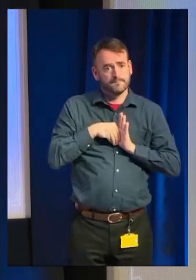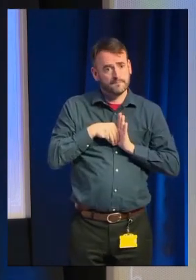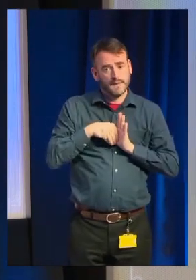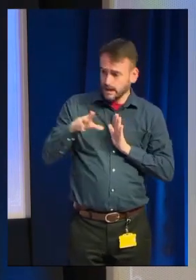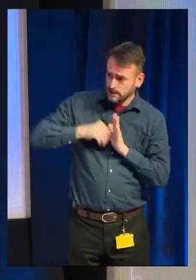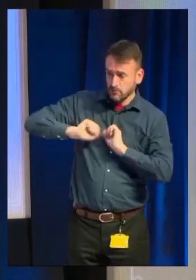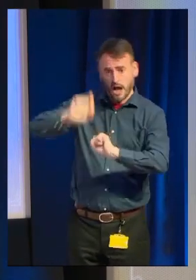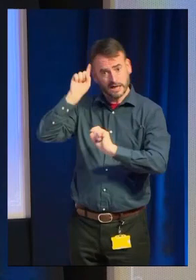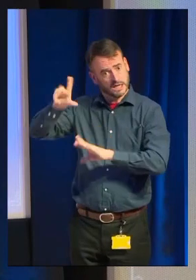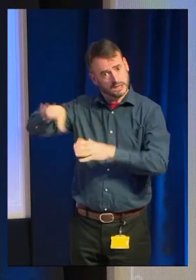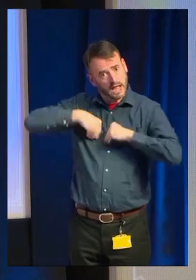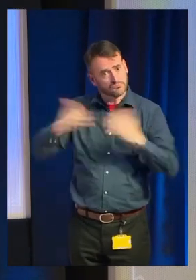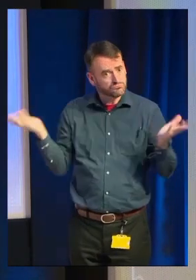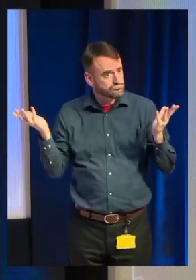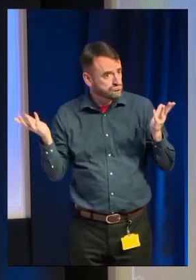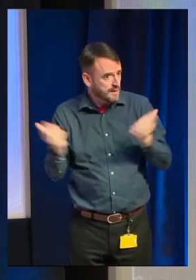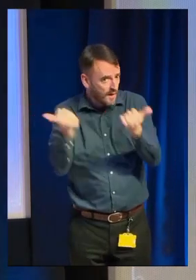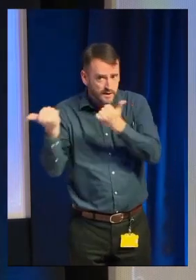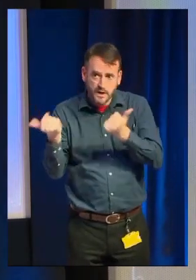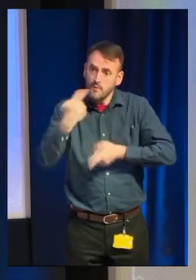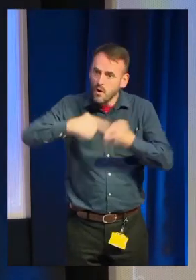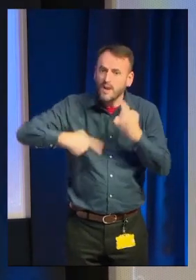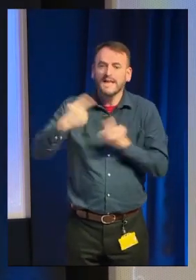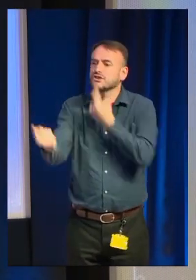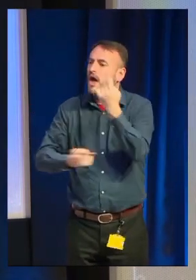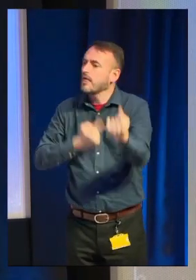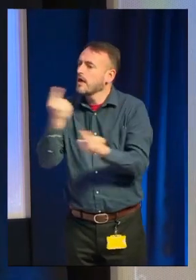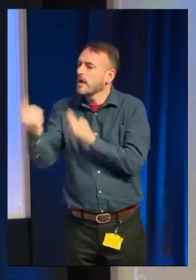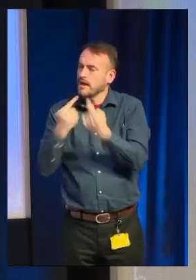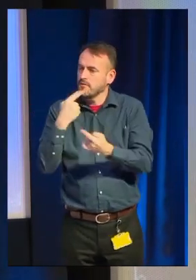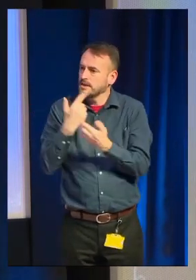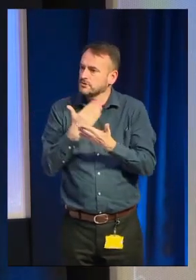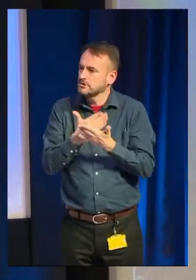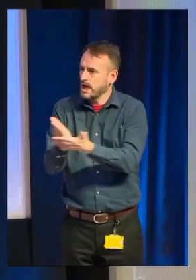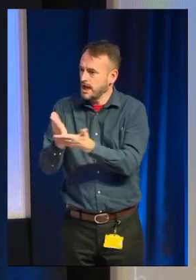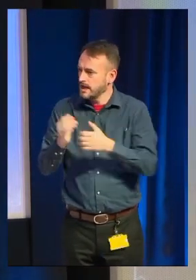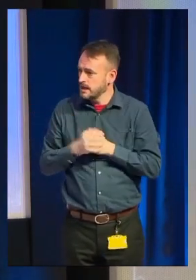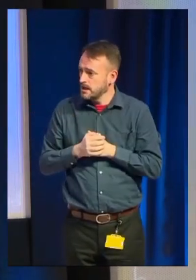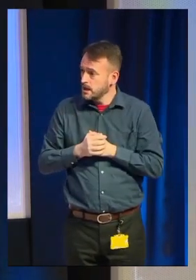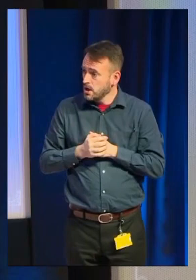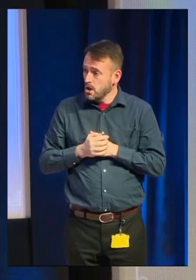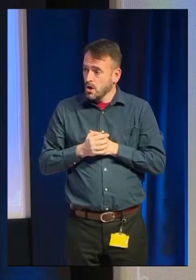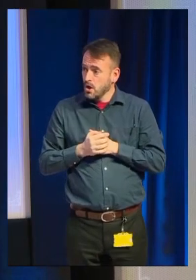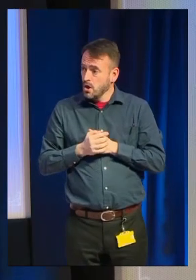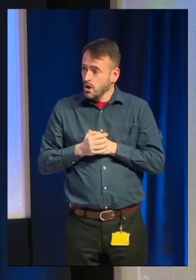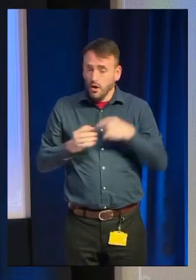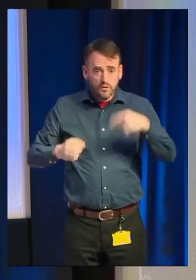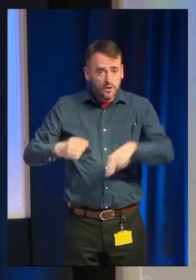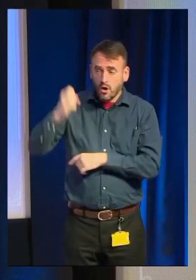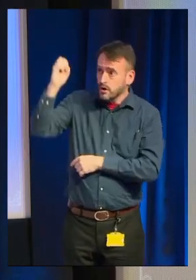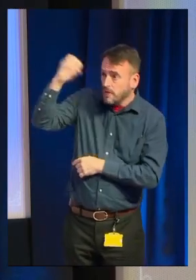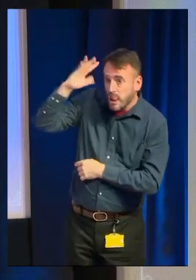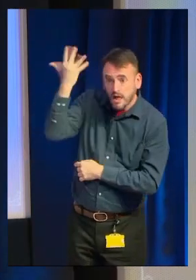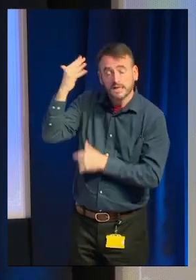and make it yours. Like, we're all learning from each other. I would never stop anyone from trying to copy the Campaign for Sunless Skies. It might not